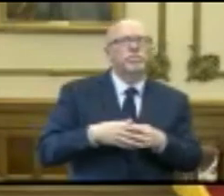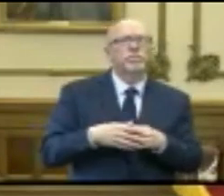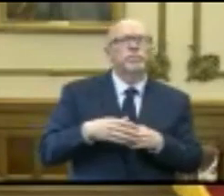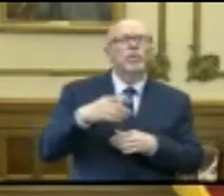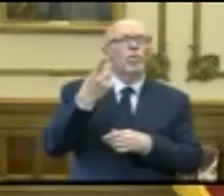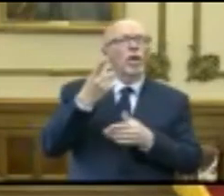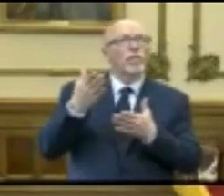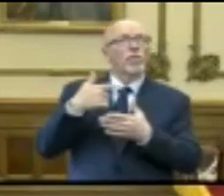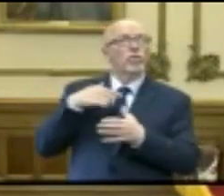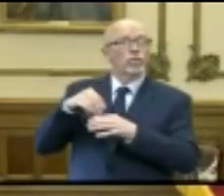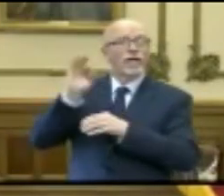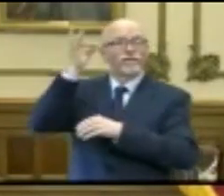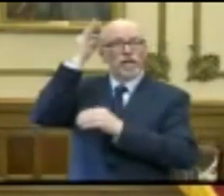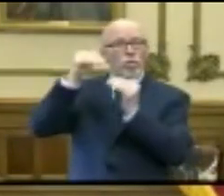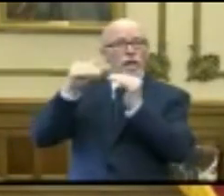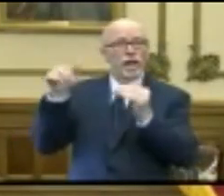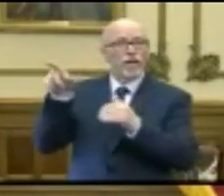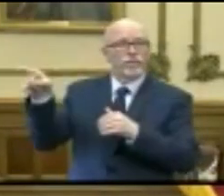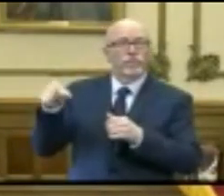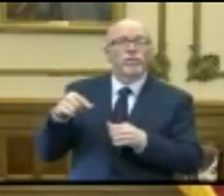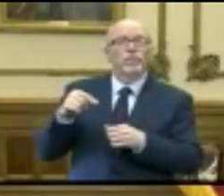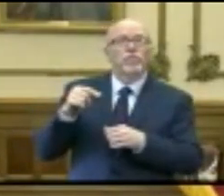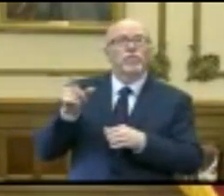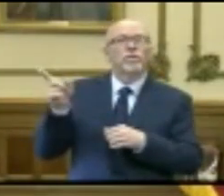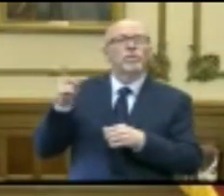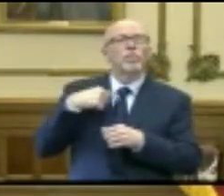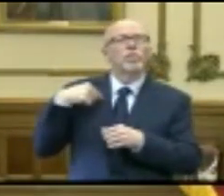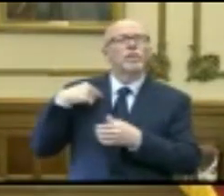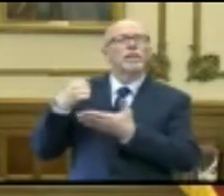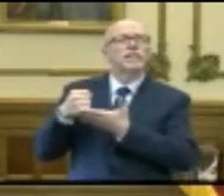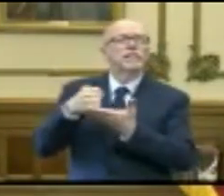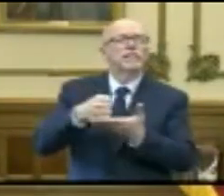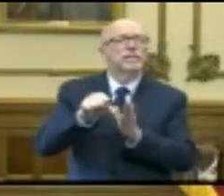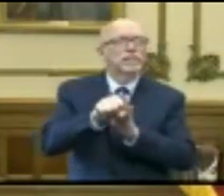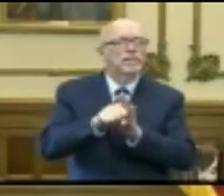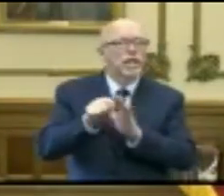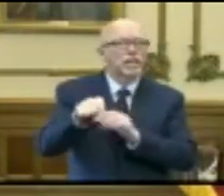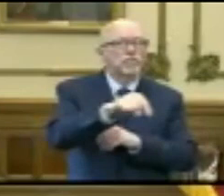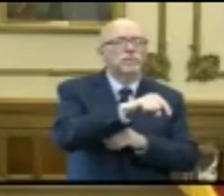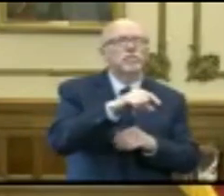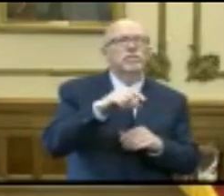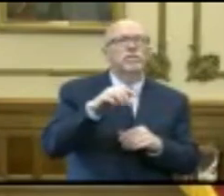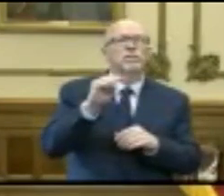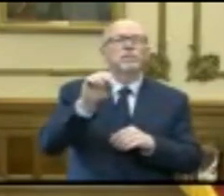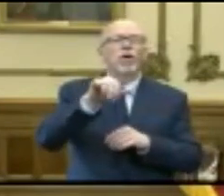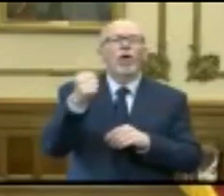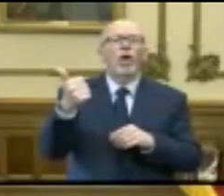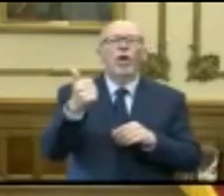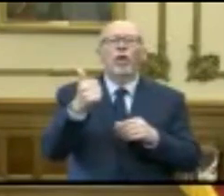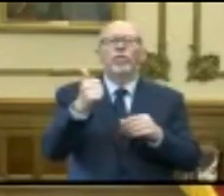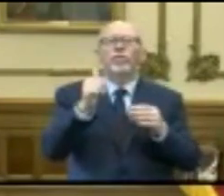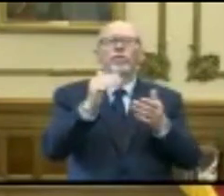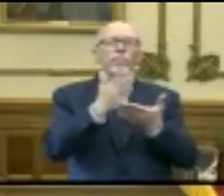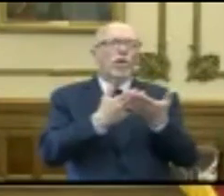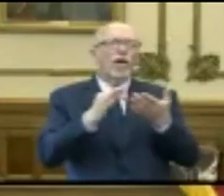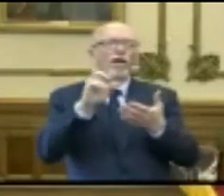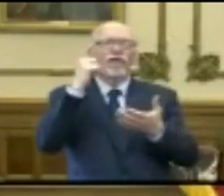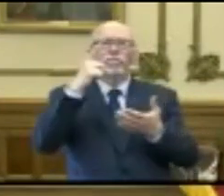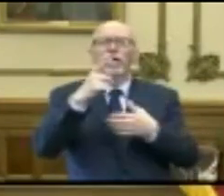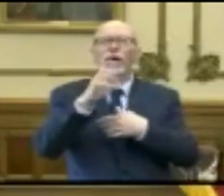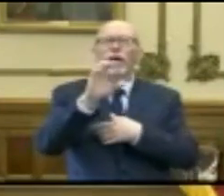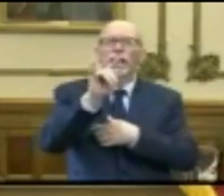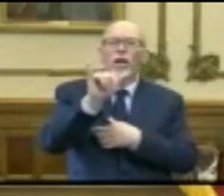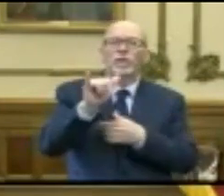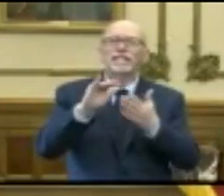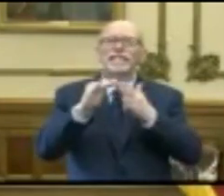at the federal level to assist states and other entities of government, counties and